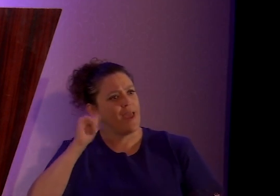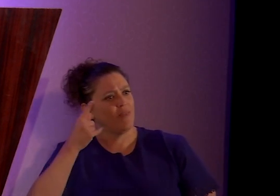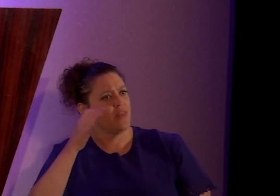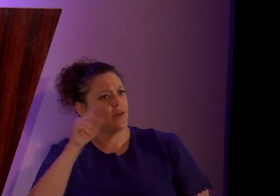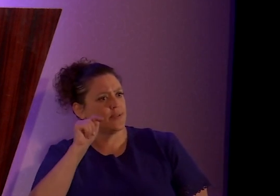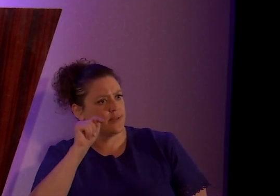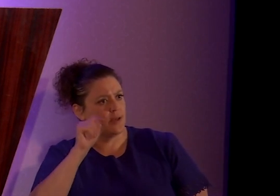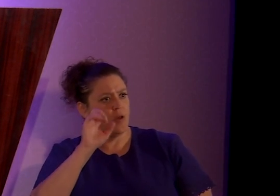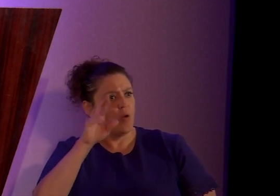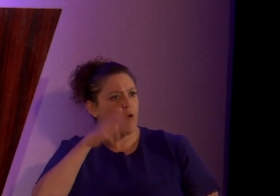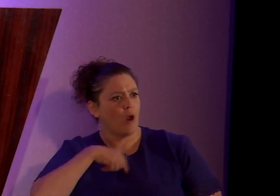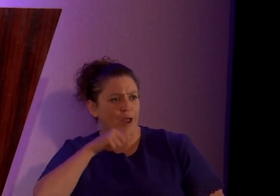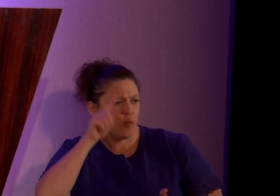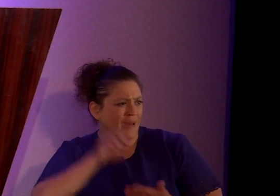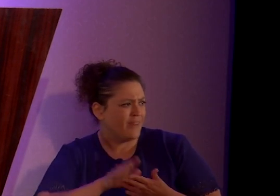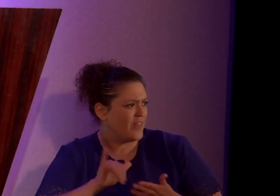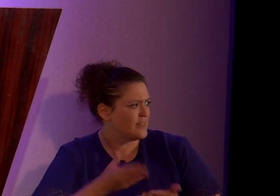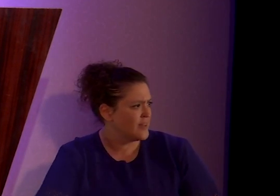because I don't believe that stuff.